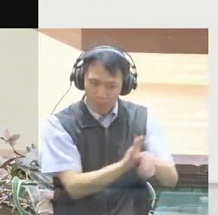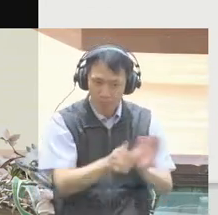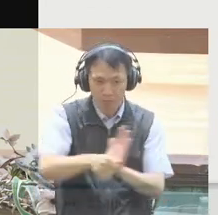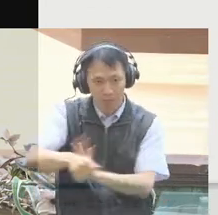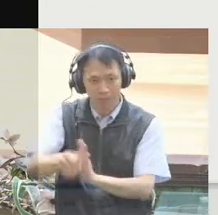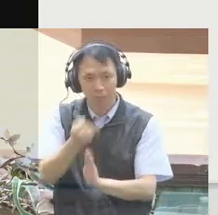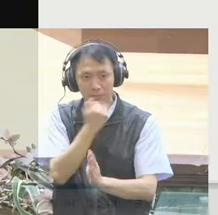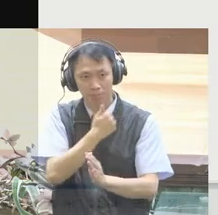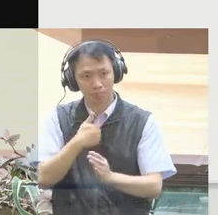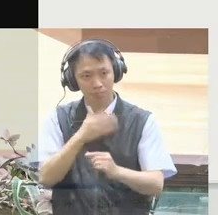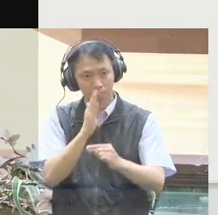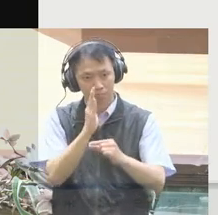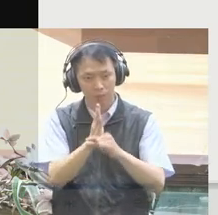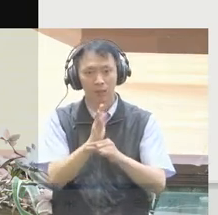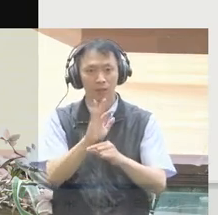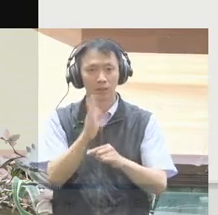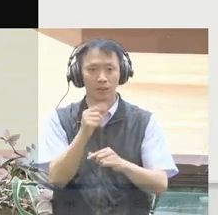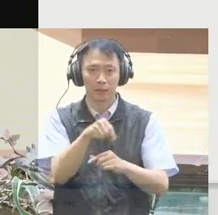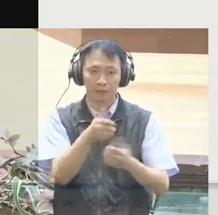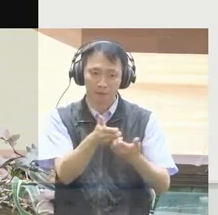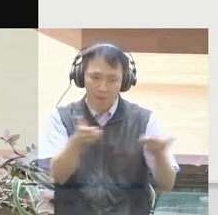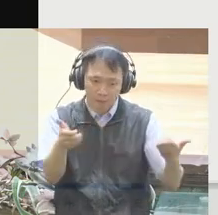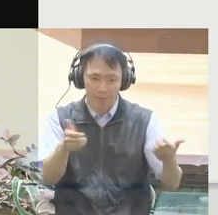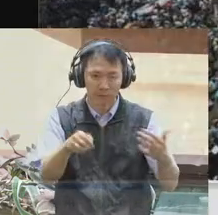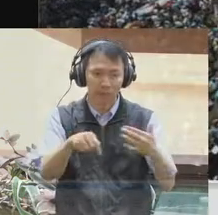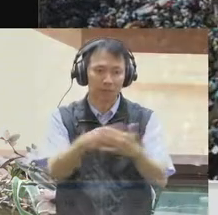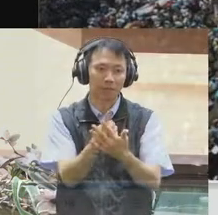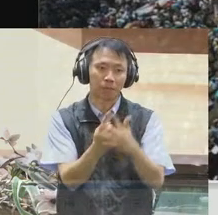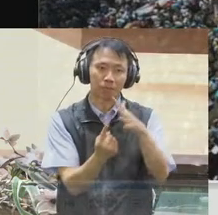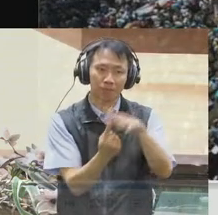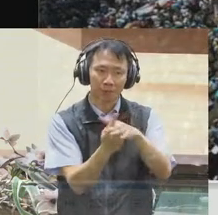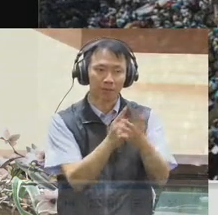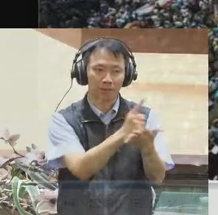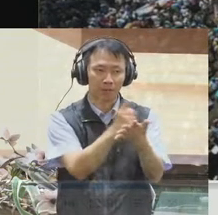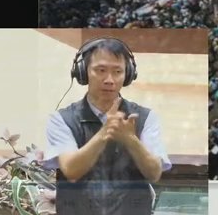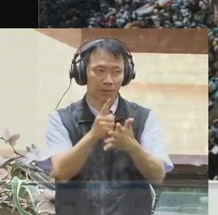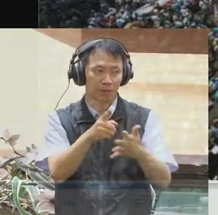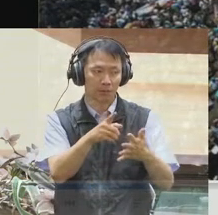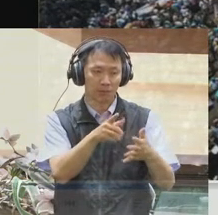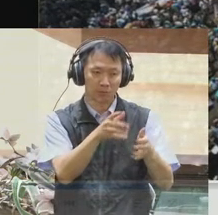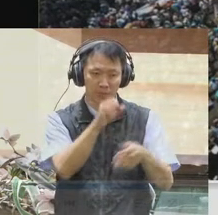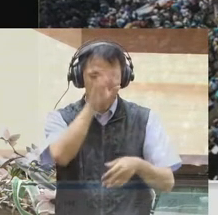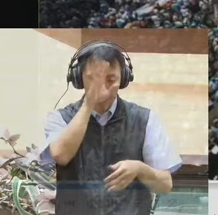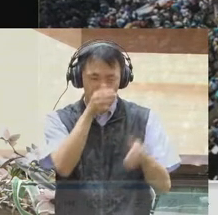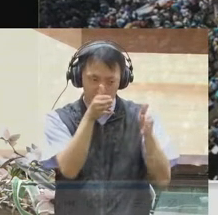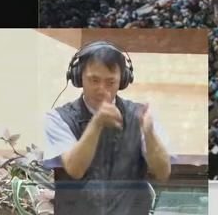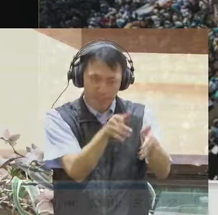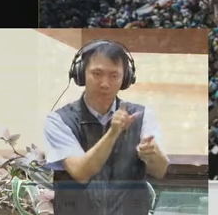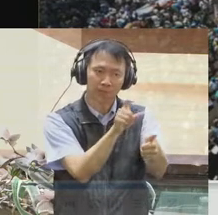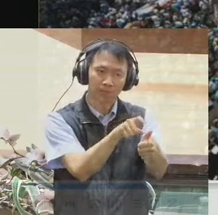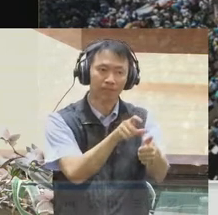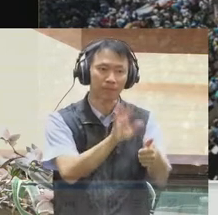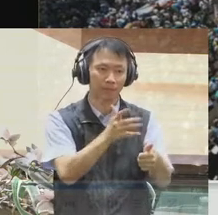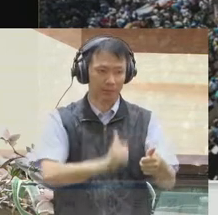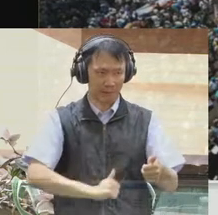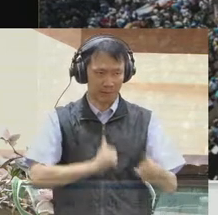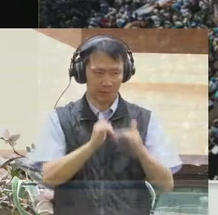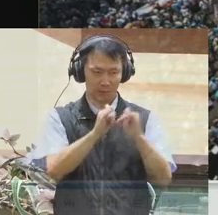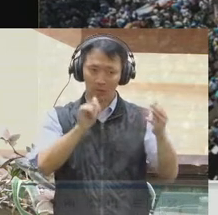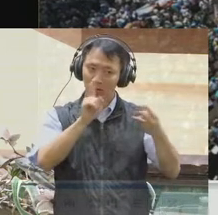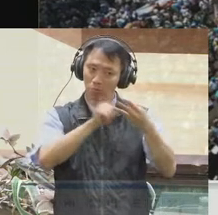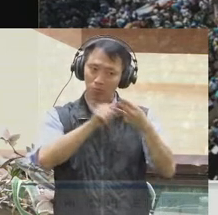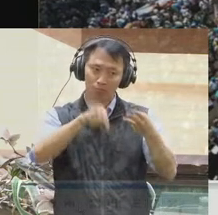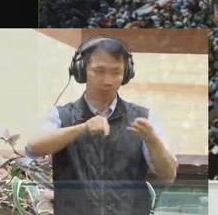reality on the ground in our democracies is always much different. In democracies worldwide, billions of citizens hold an